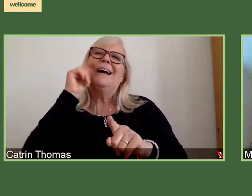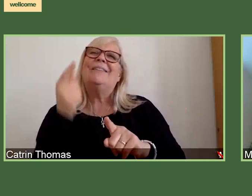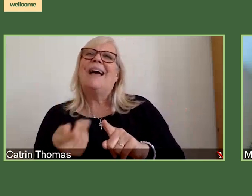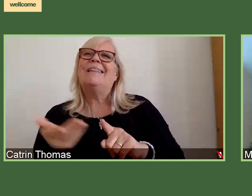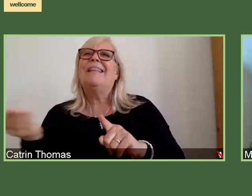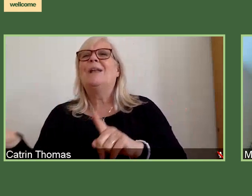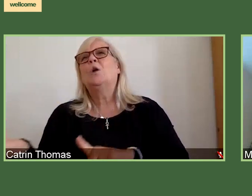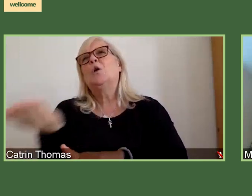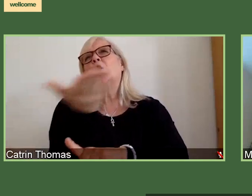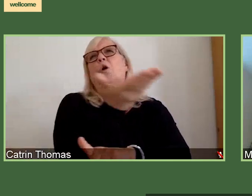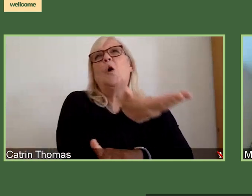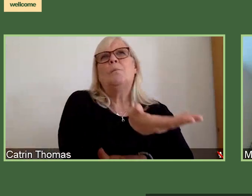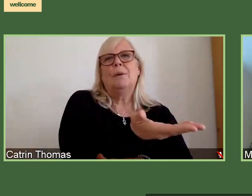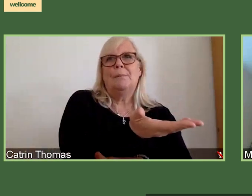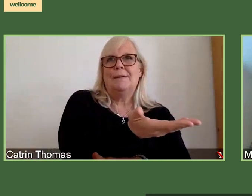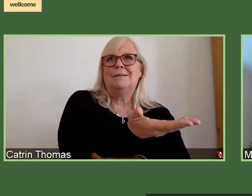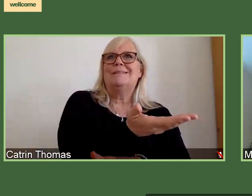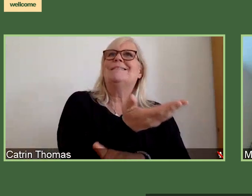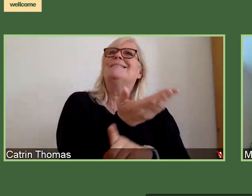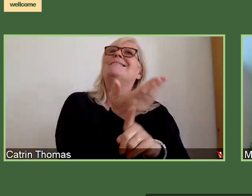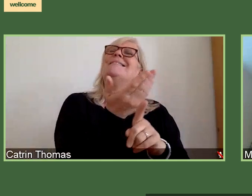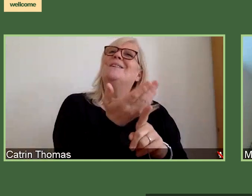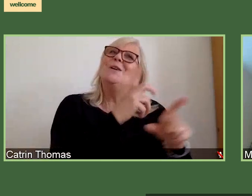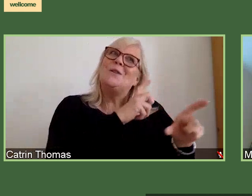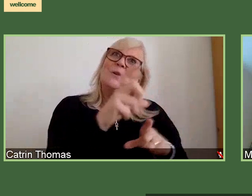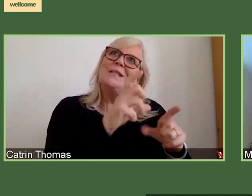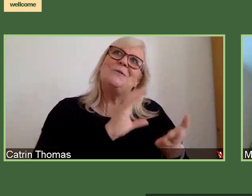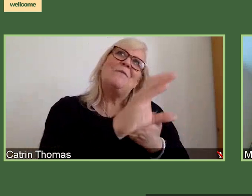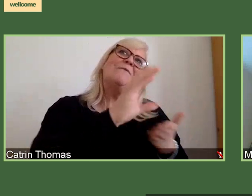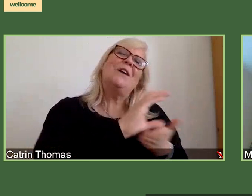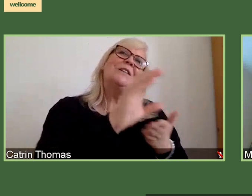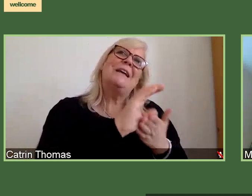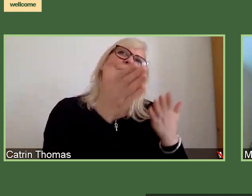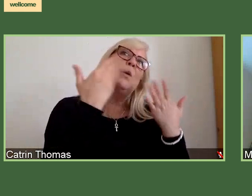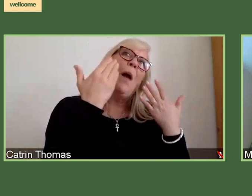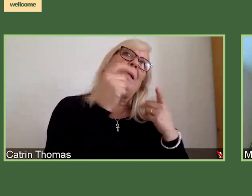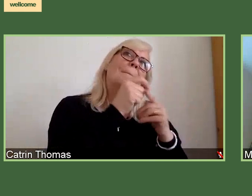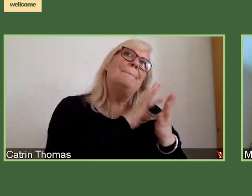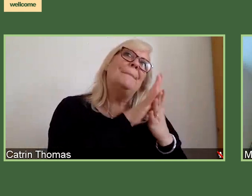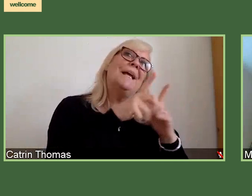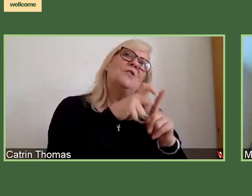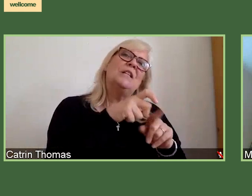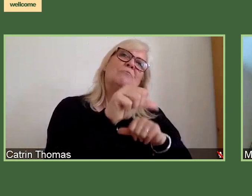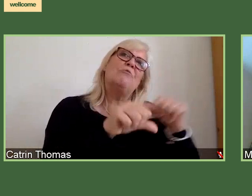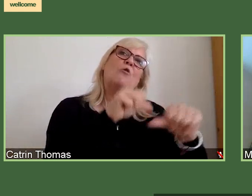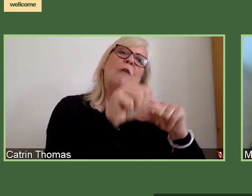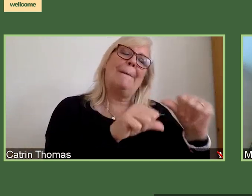funding for the ongoing welcome PhD programmes where, you know, the basic ones which will run